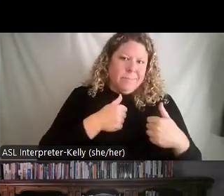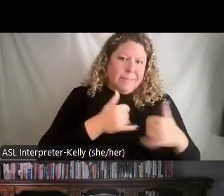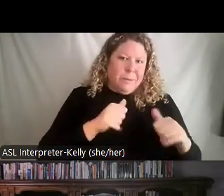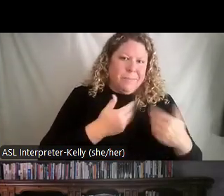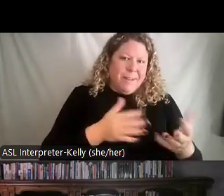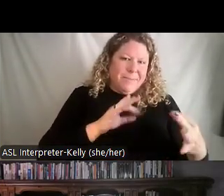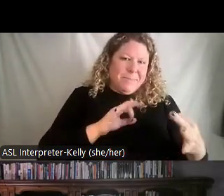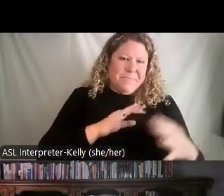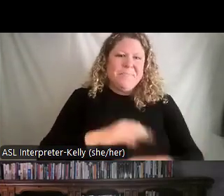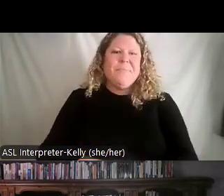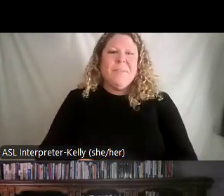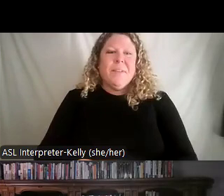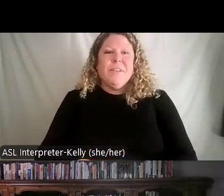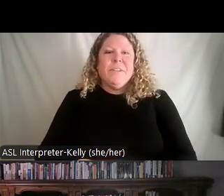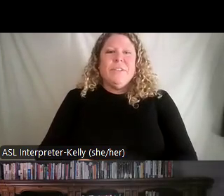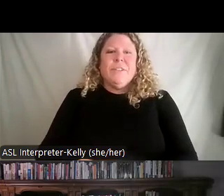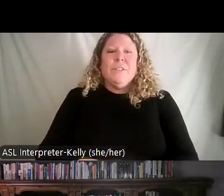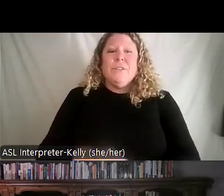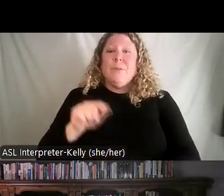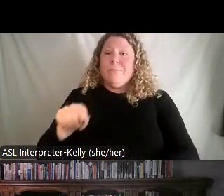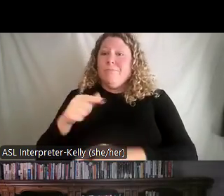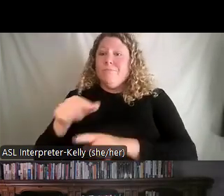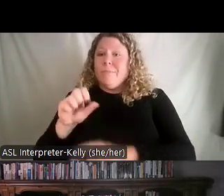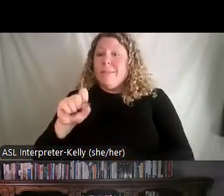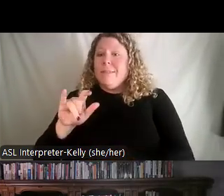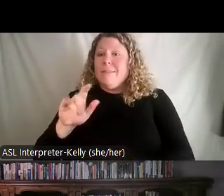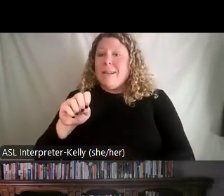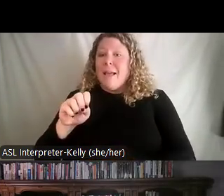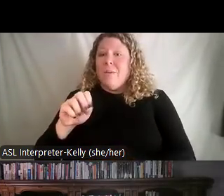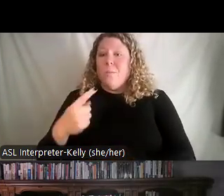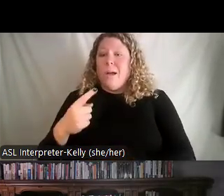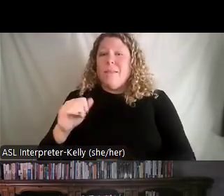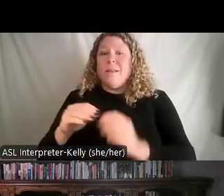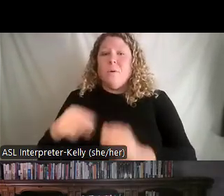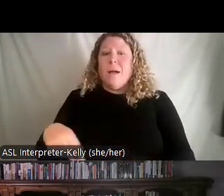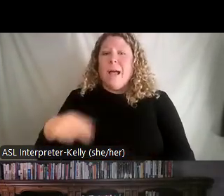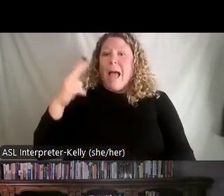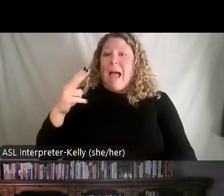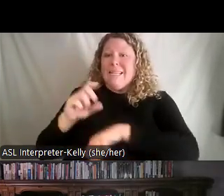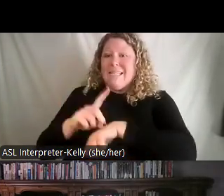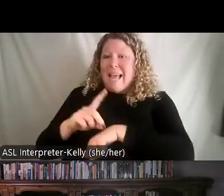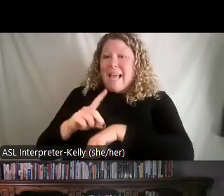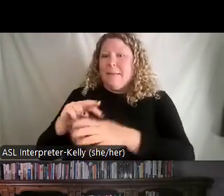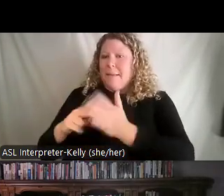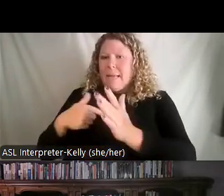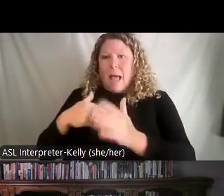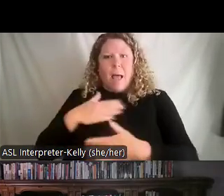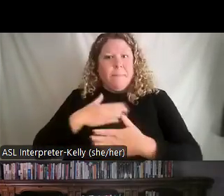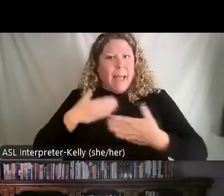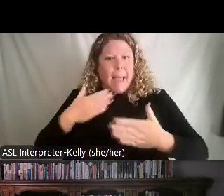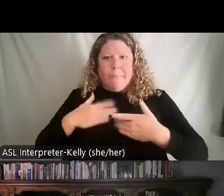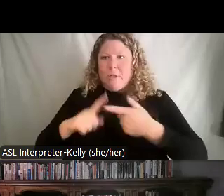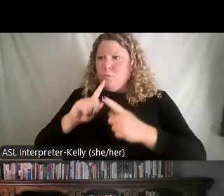styles, style one is really this idea of kind of high task. In other words, you're having to do a lot of direction, teaching them how to do things.